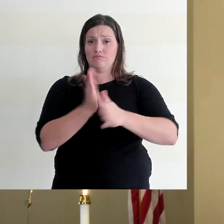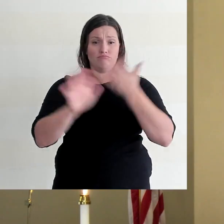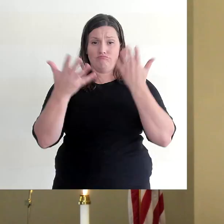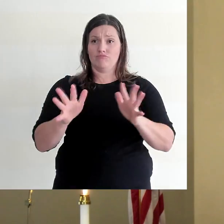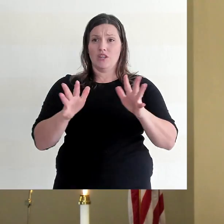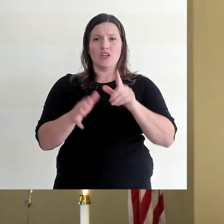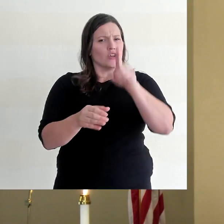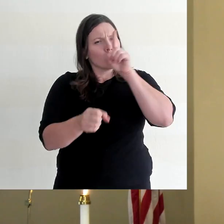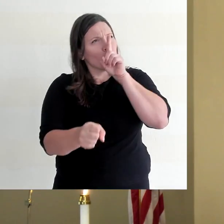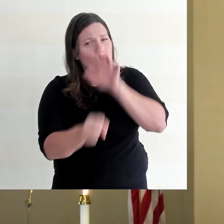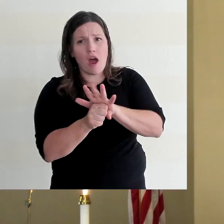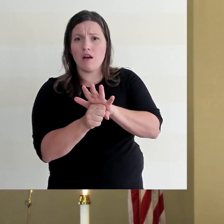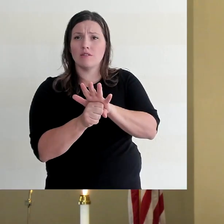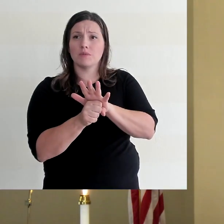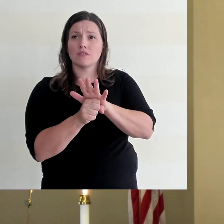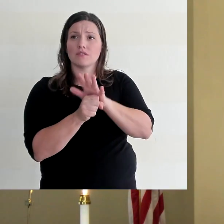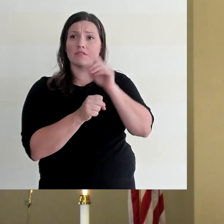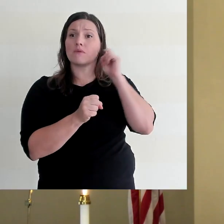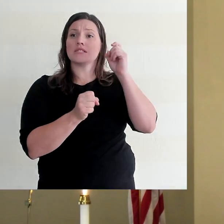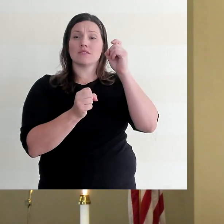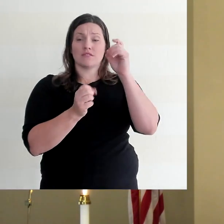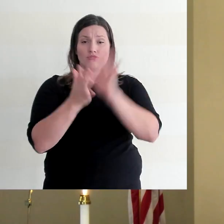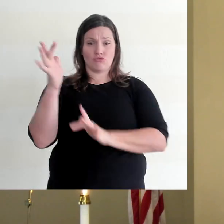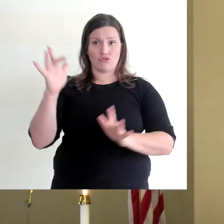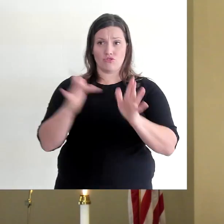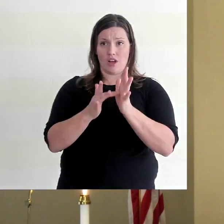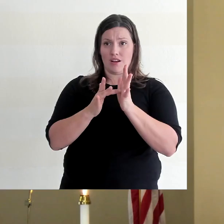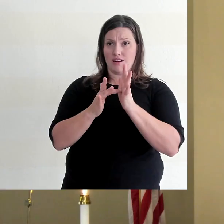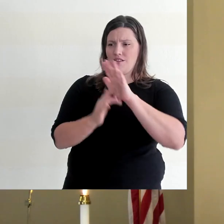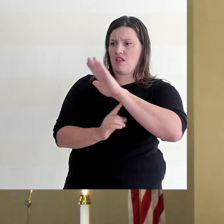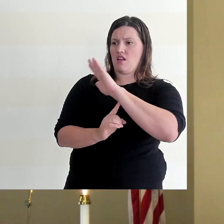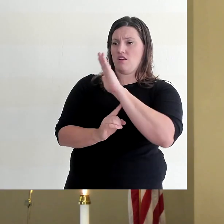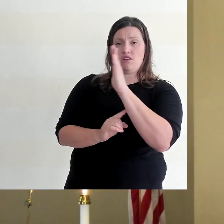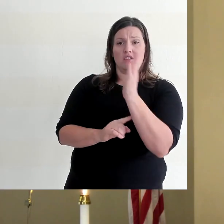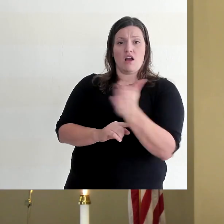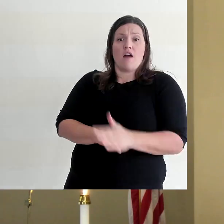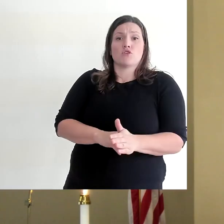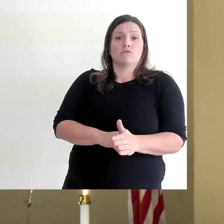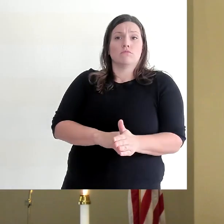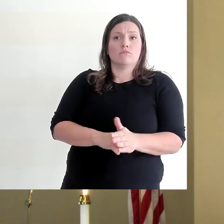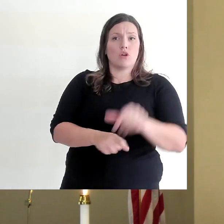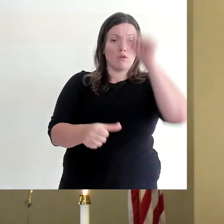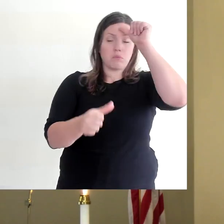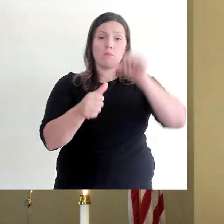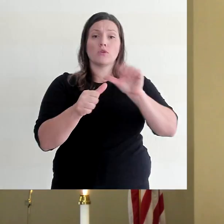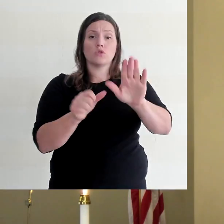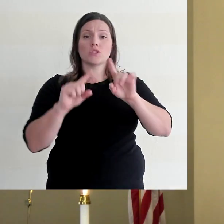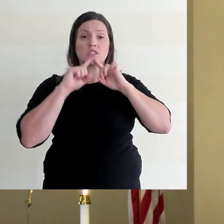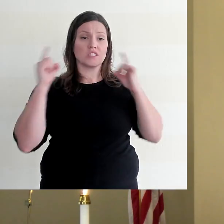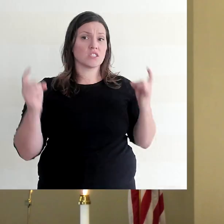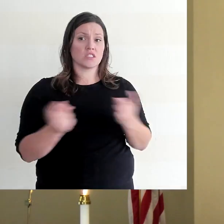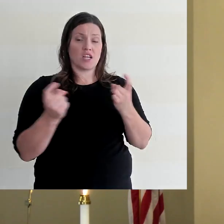Remember the promise. Because of Jesus, God will never, ever remember